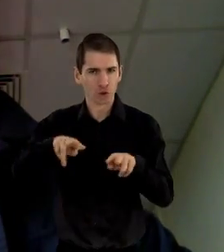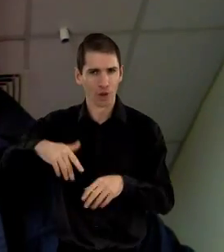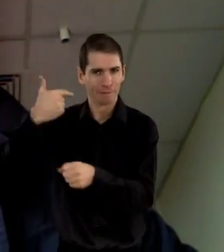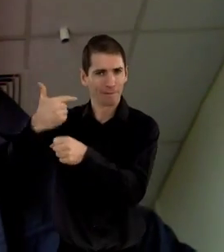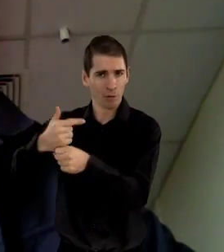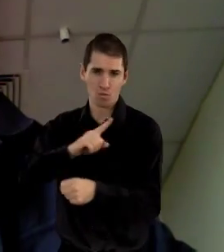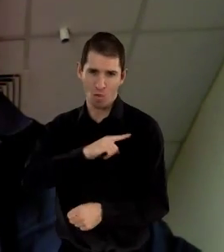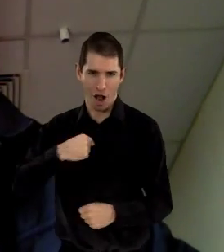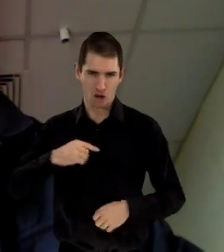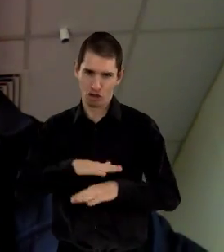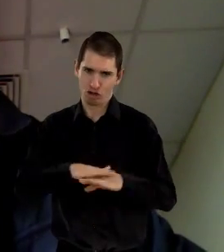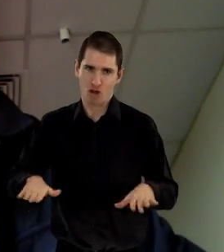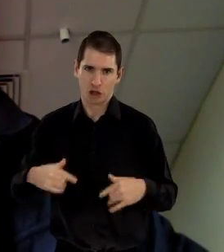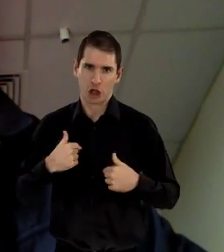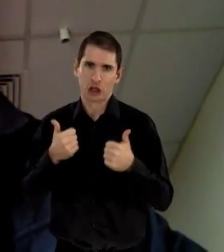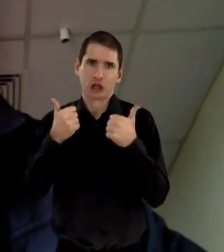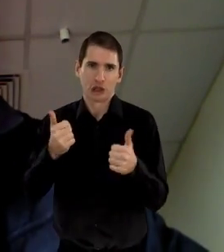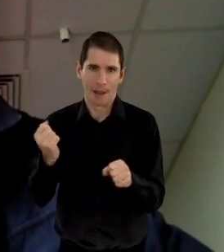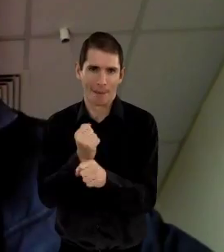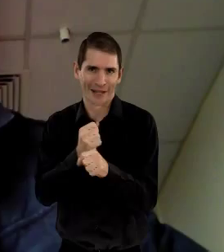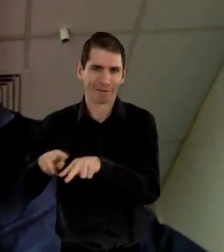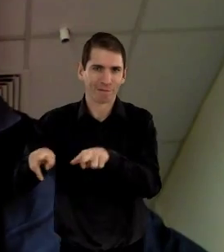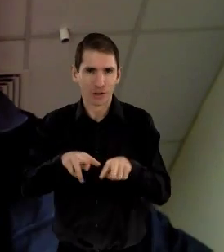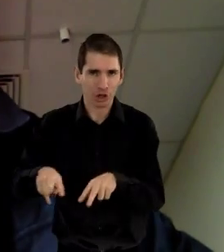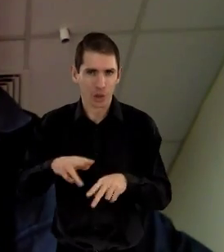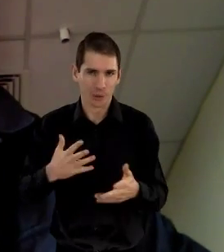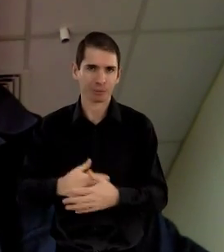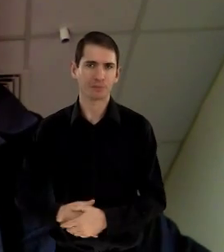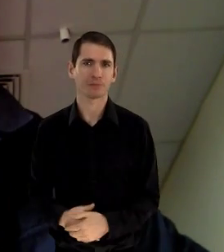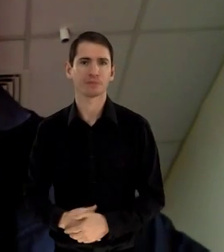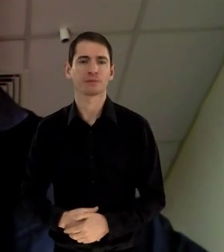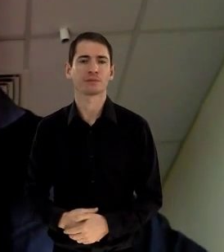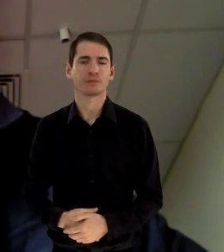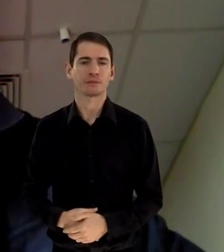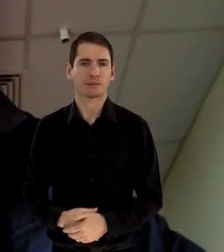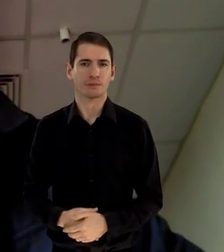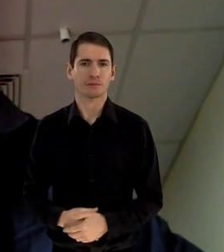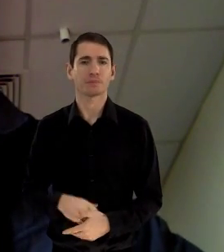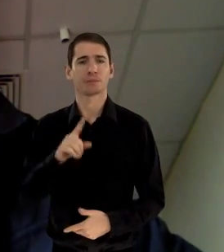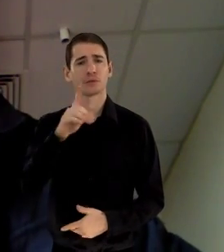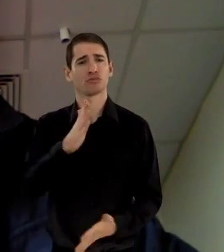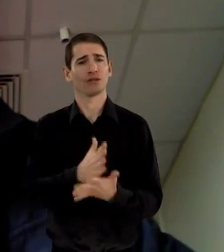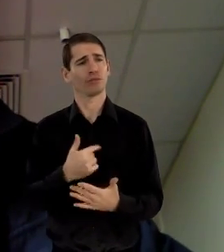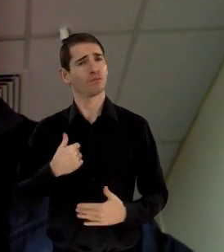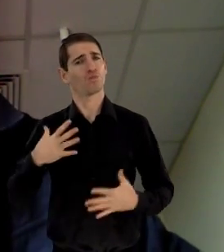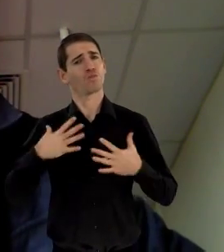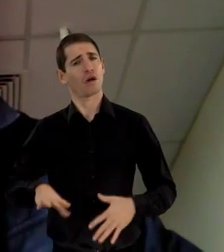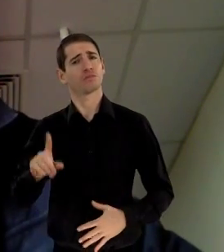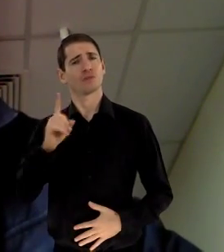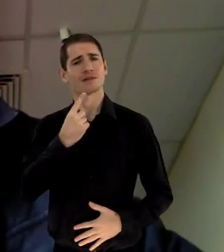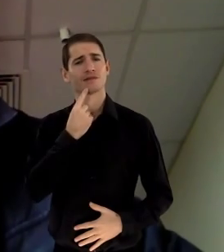for helping out with this video, because it's something I'm not particularly good at. But,